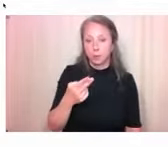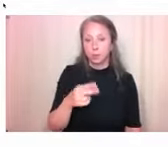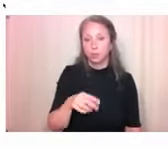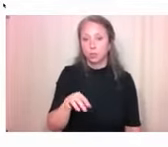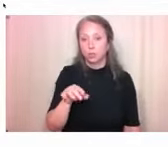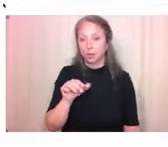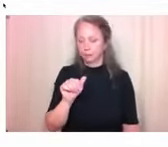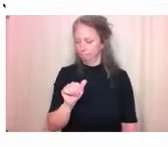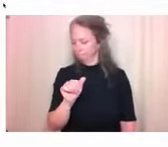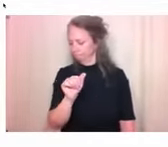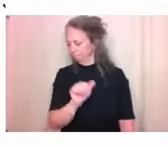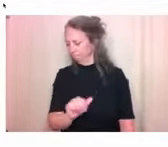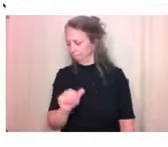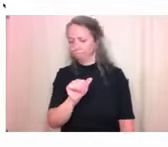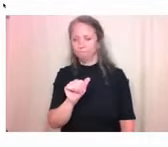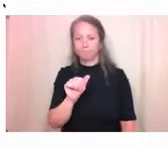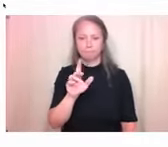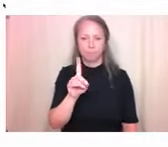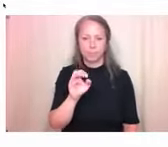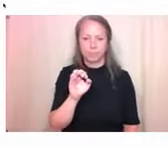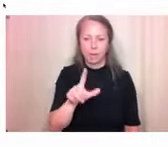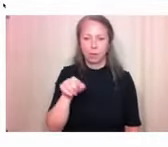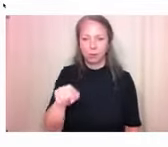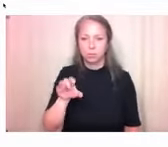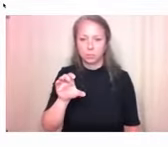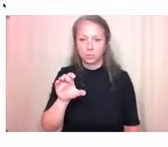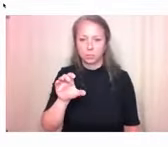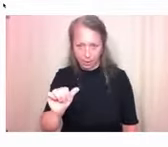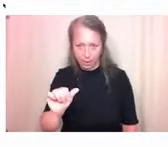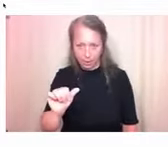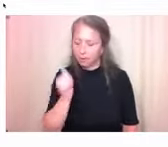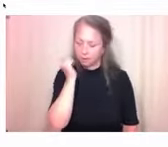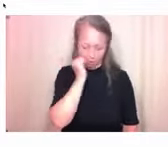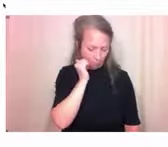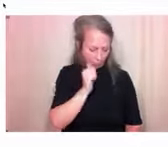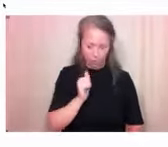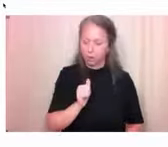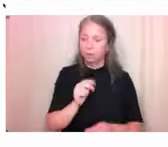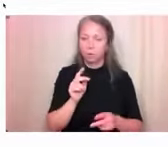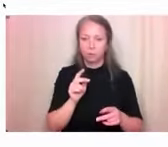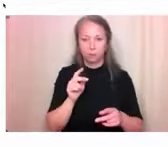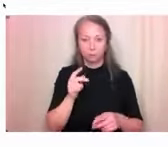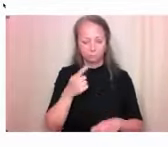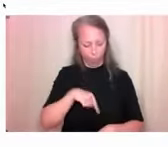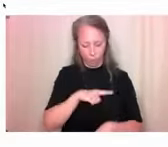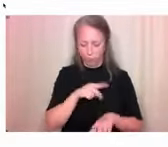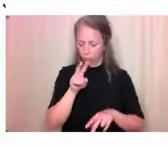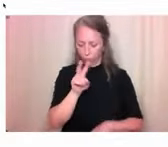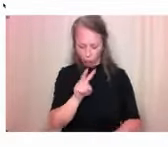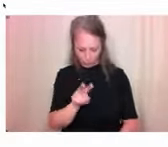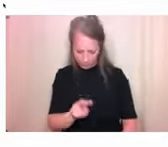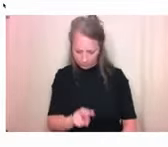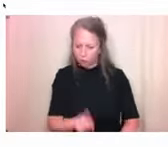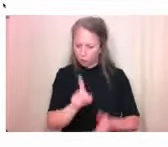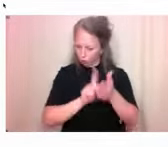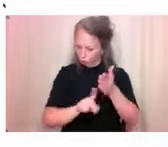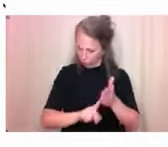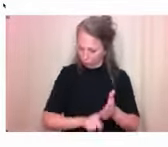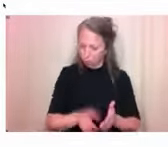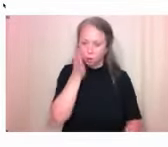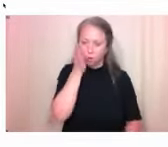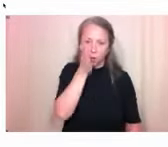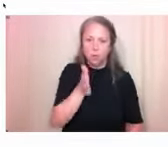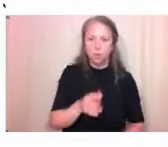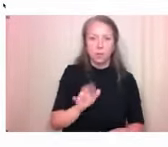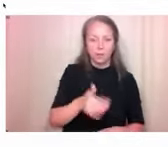it's monitored and daily. And, you know, we, that is, that is the contact point